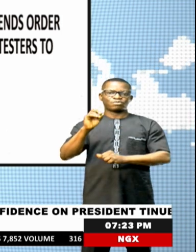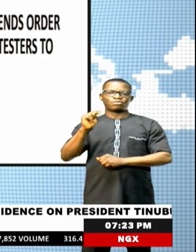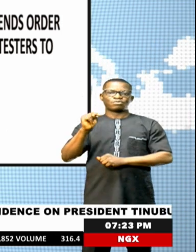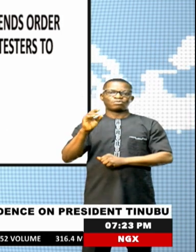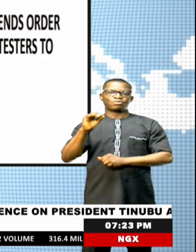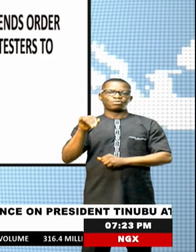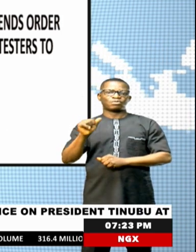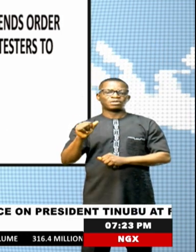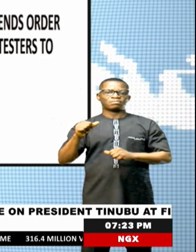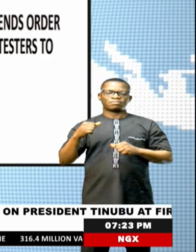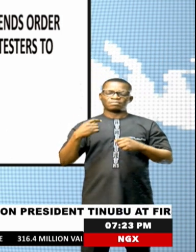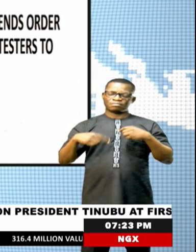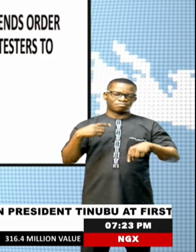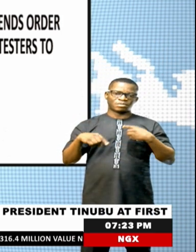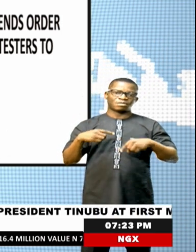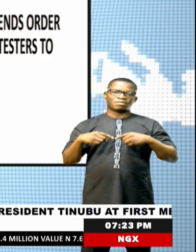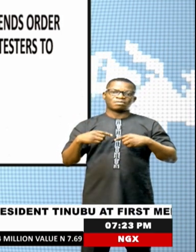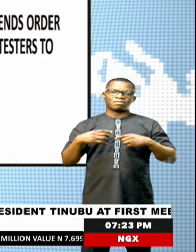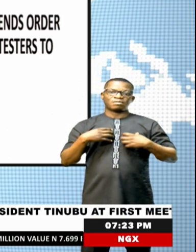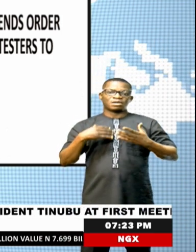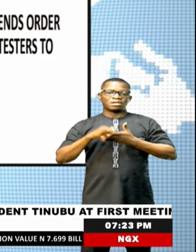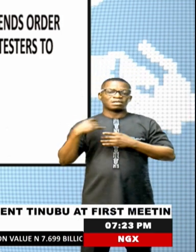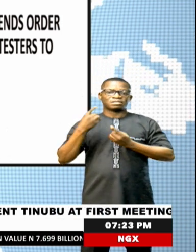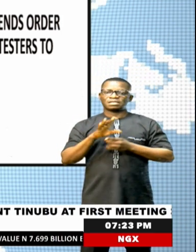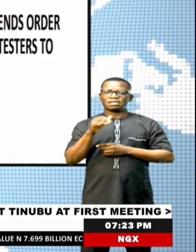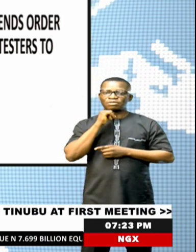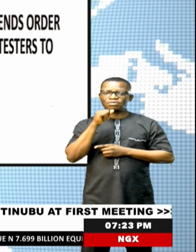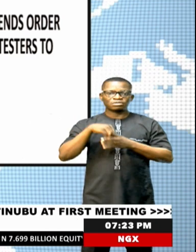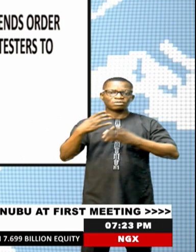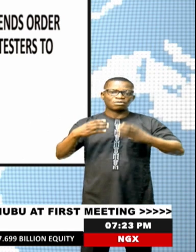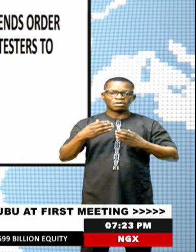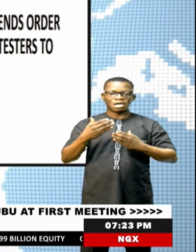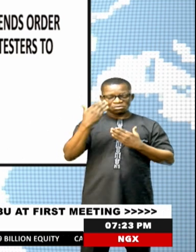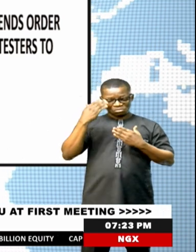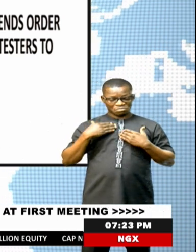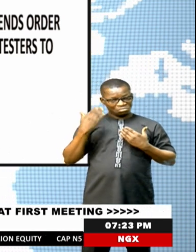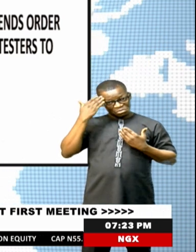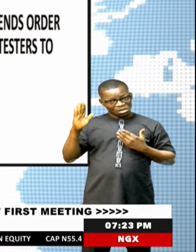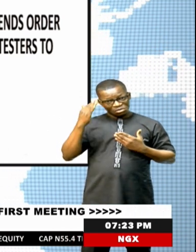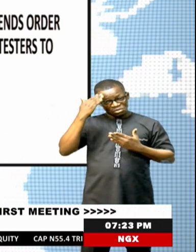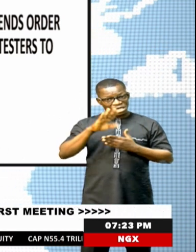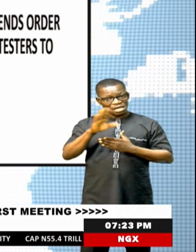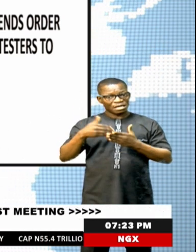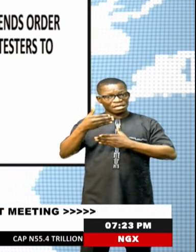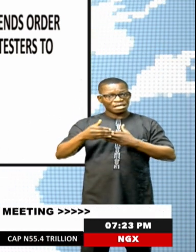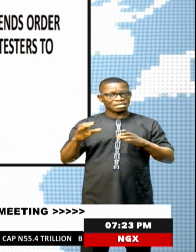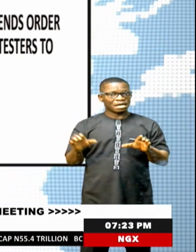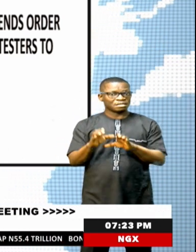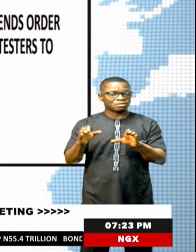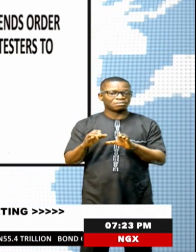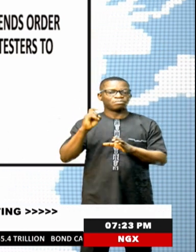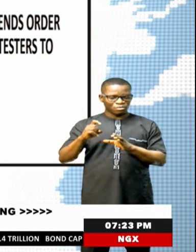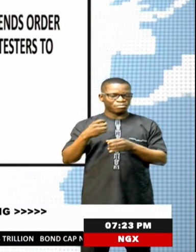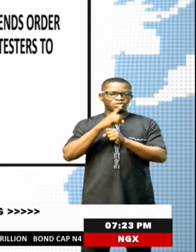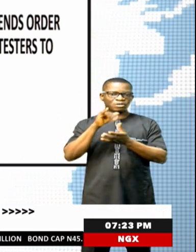S.A.N., argued, since they were not in court and no one knows their next plan of action, it will be in order to extend the order to ensure that